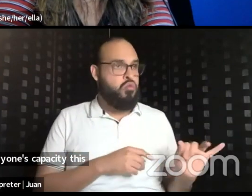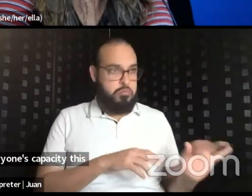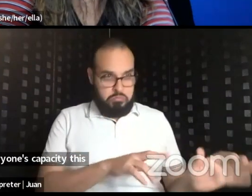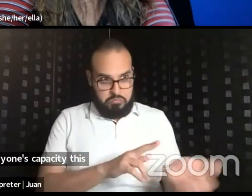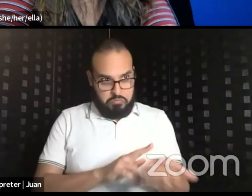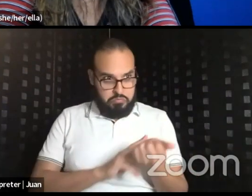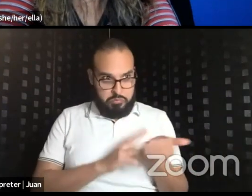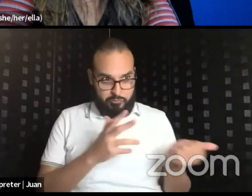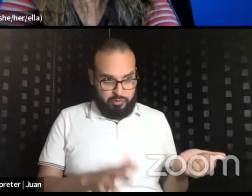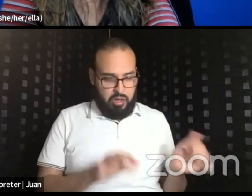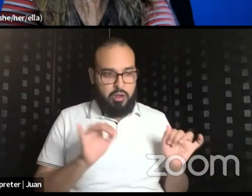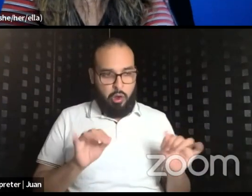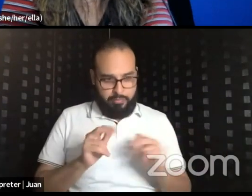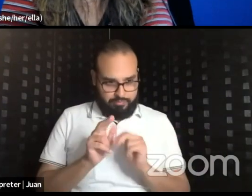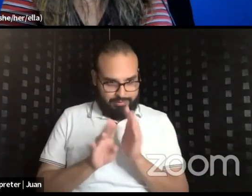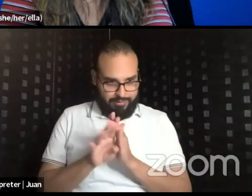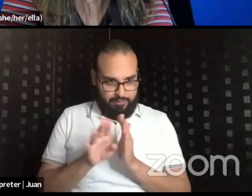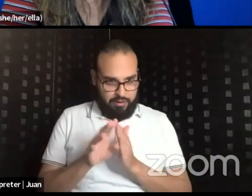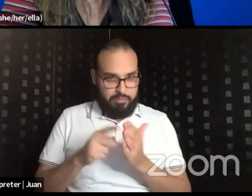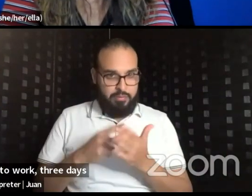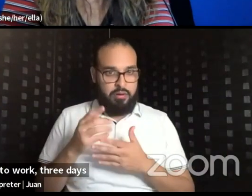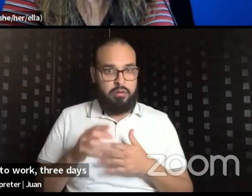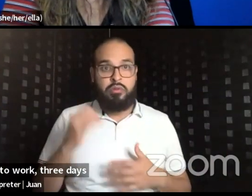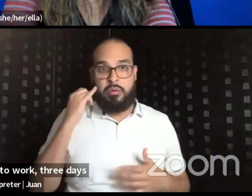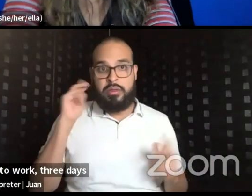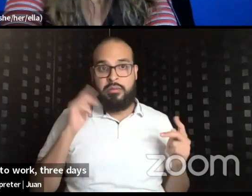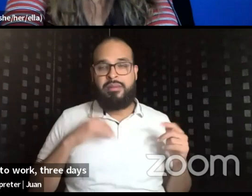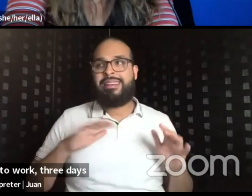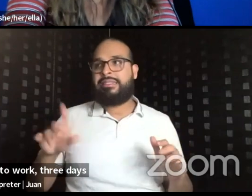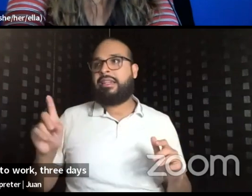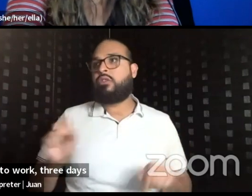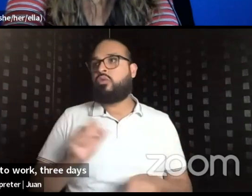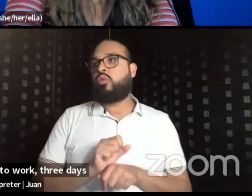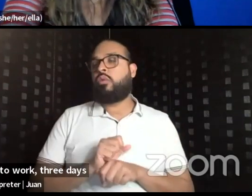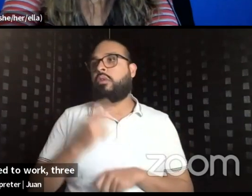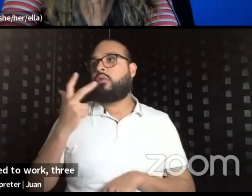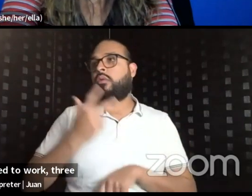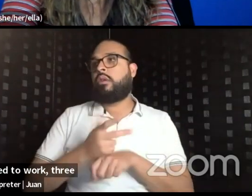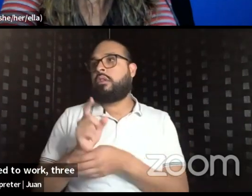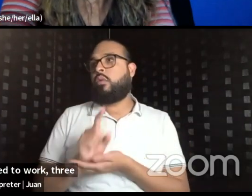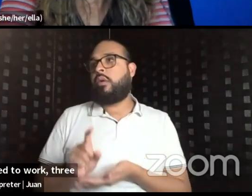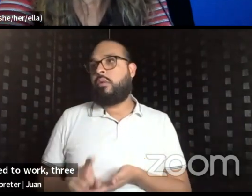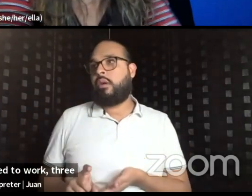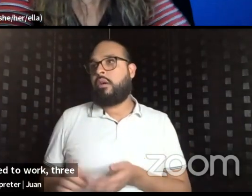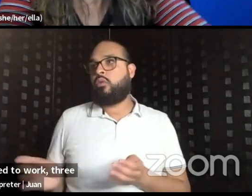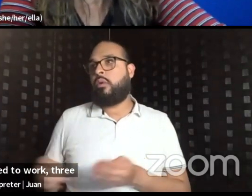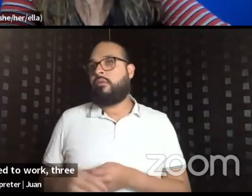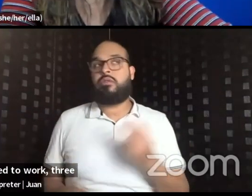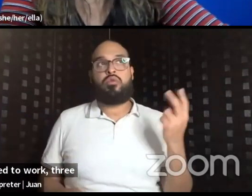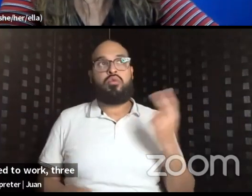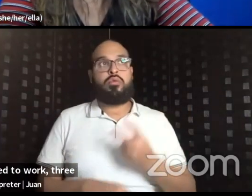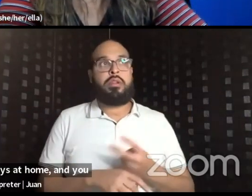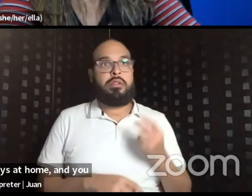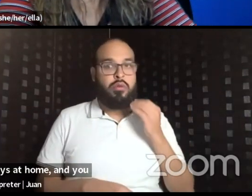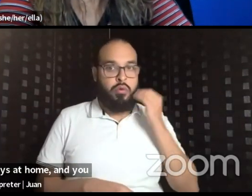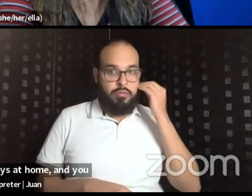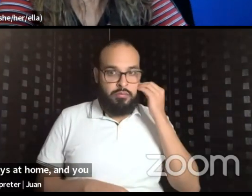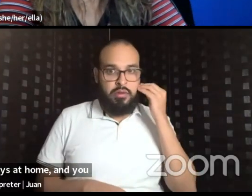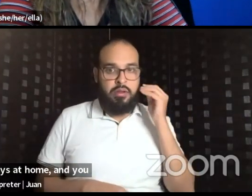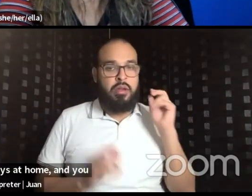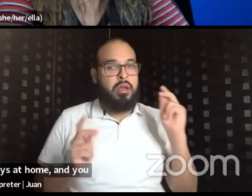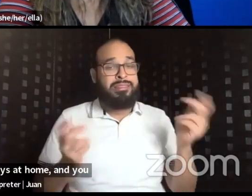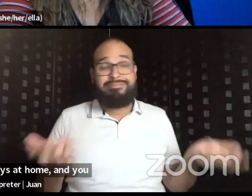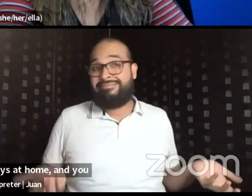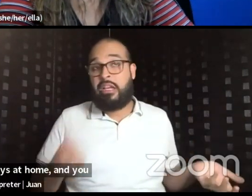What if someone's like, I really need to work three days a week in the office, but two days at home. And you look at your strategic plan. You're like, we're not going to meet our